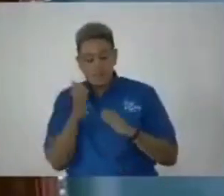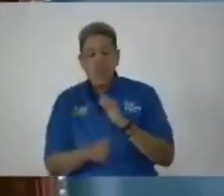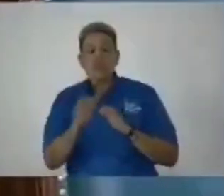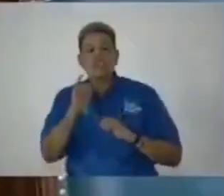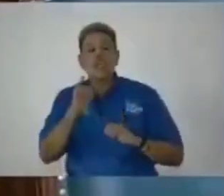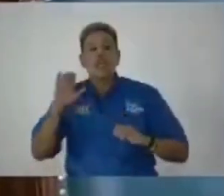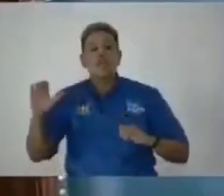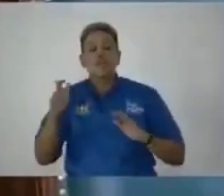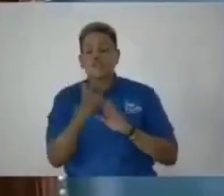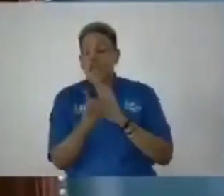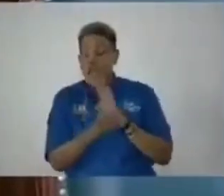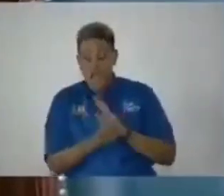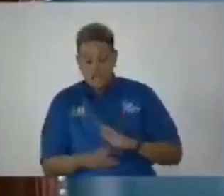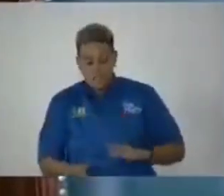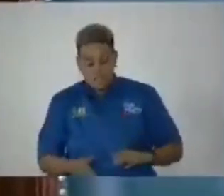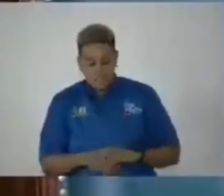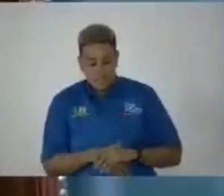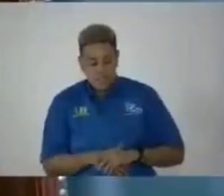integrity act